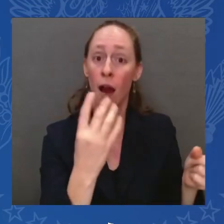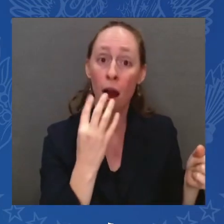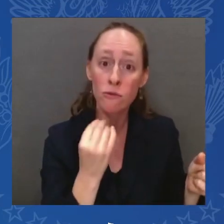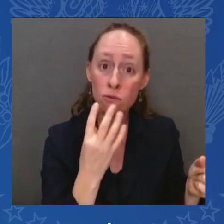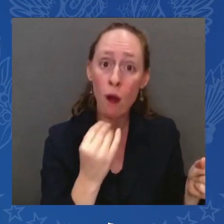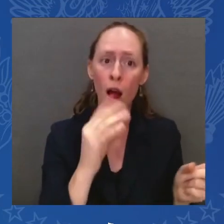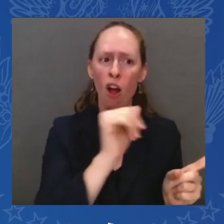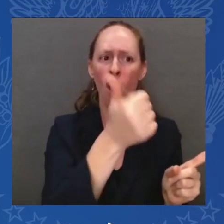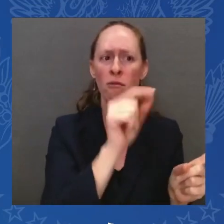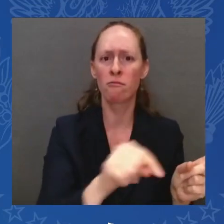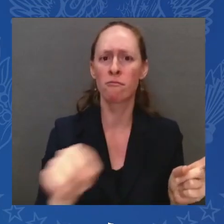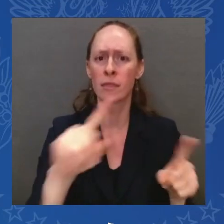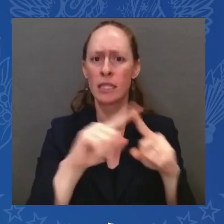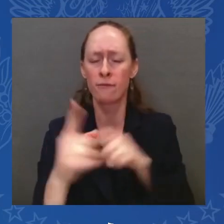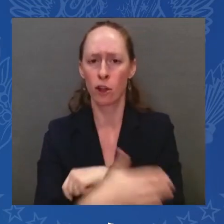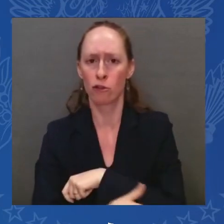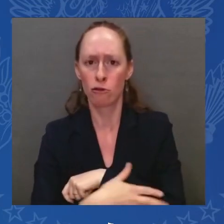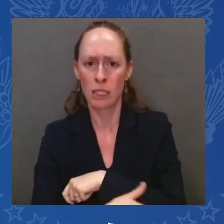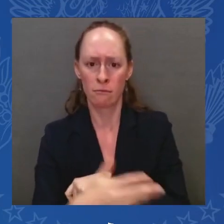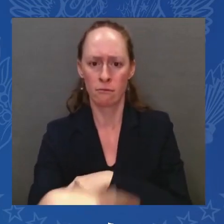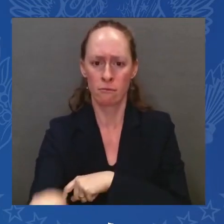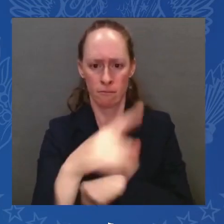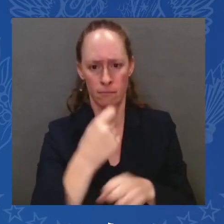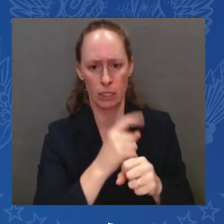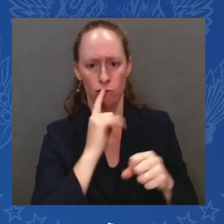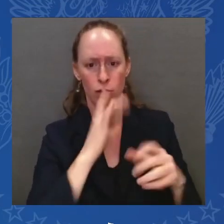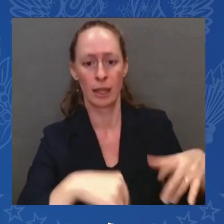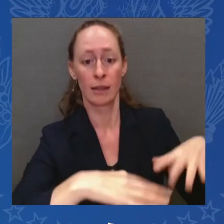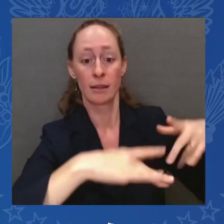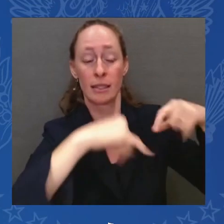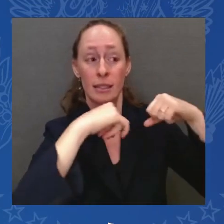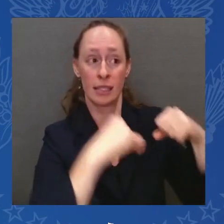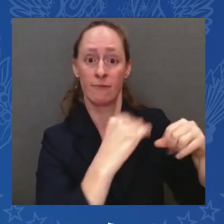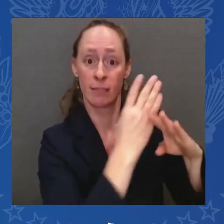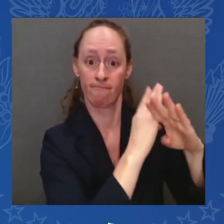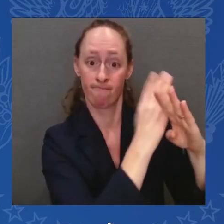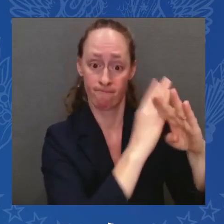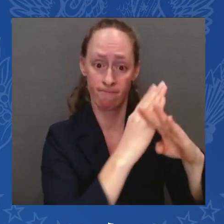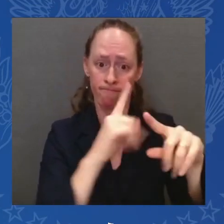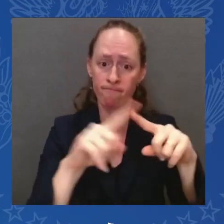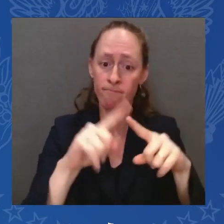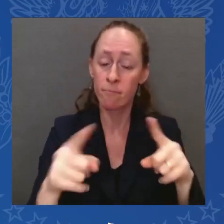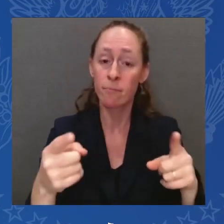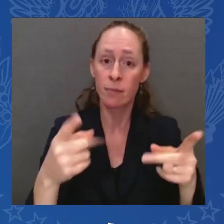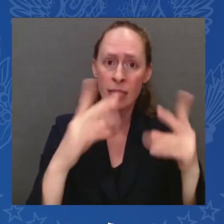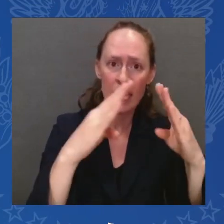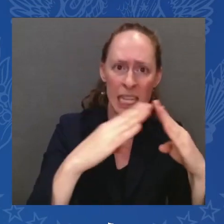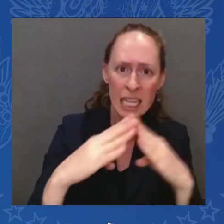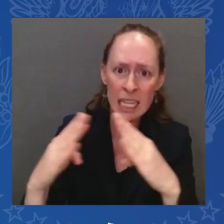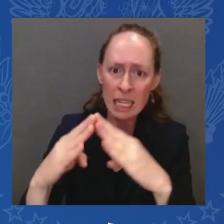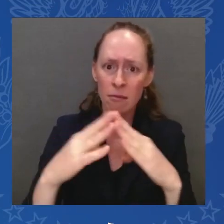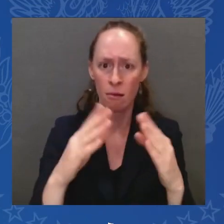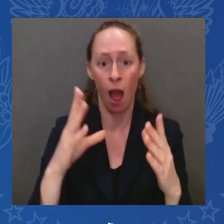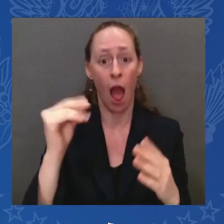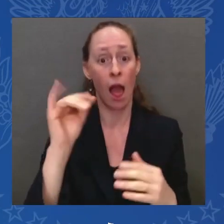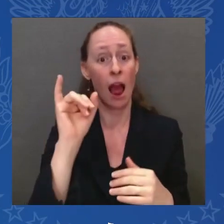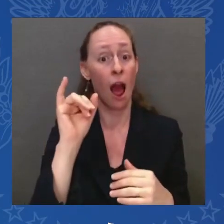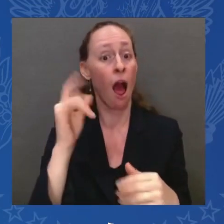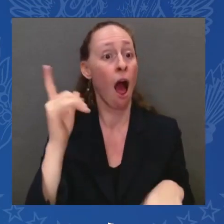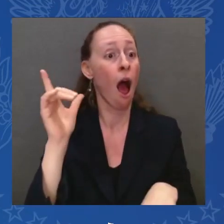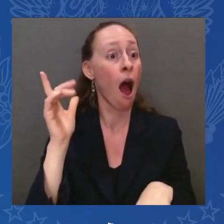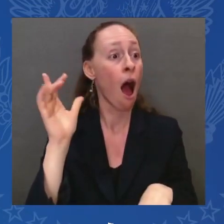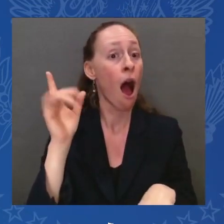and to respond to these attacks. As I said yesterday, my commitment to Israel's security and the safety of the Jewish people is